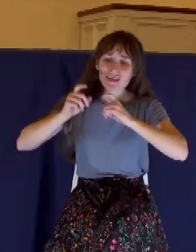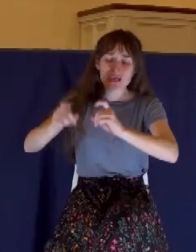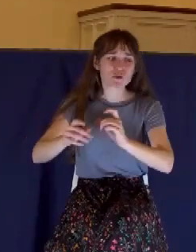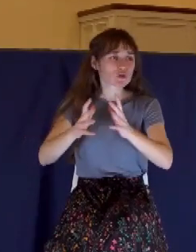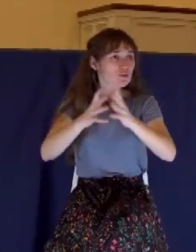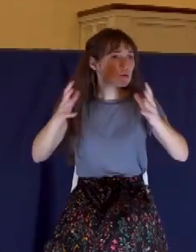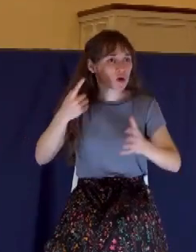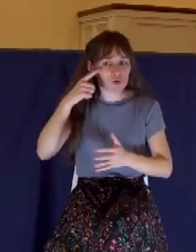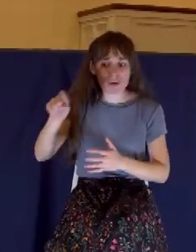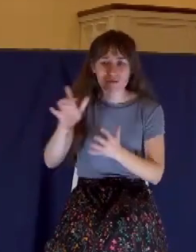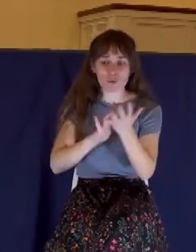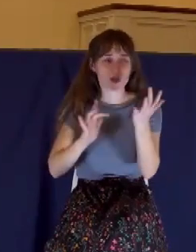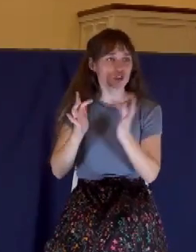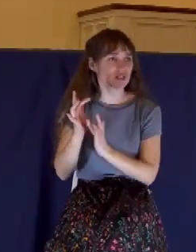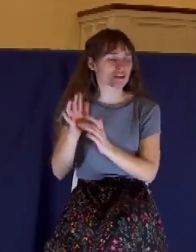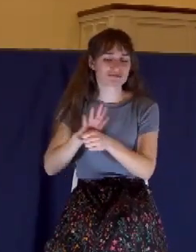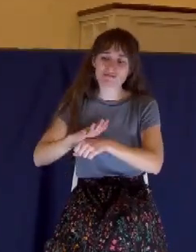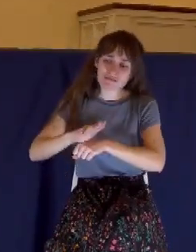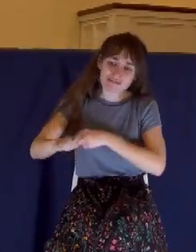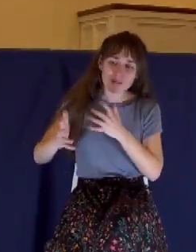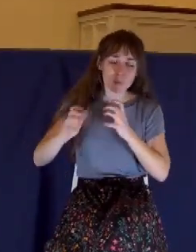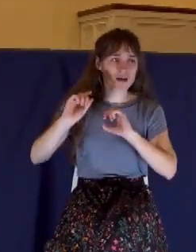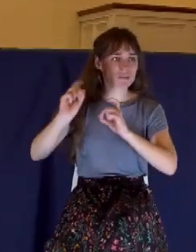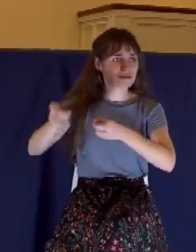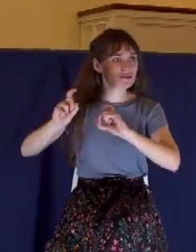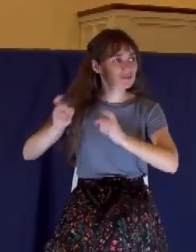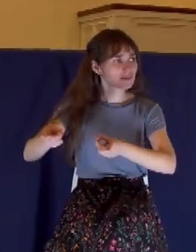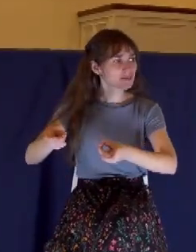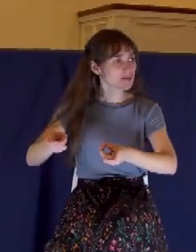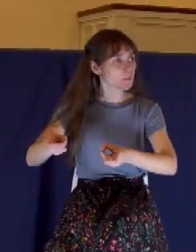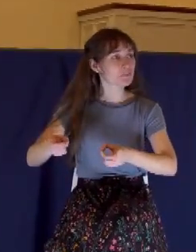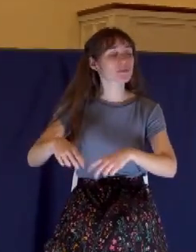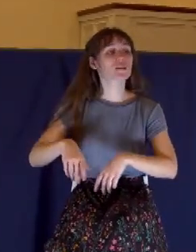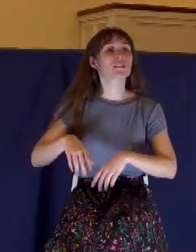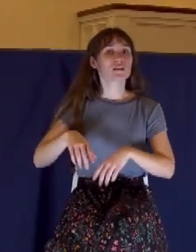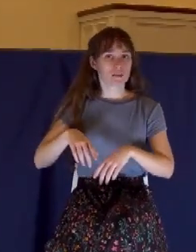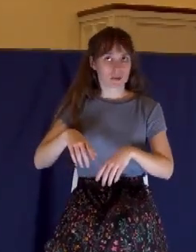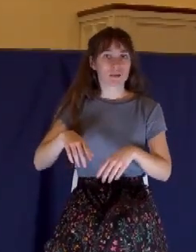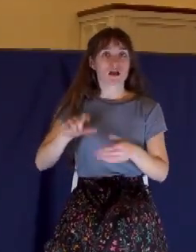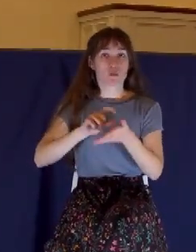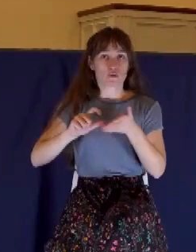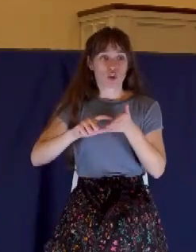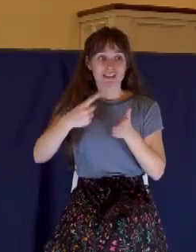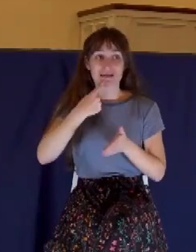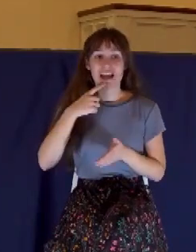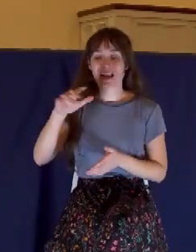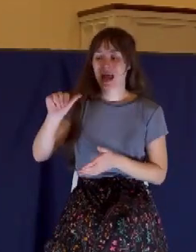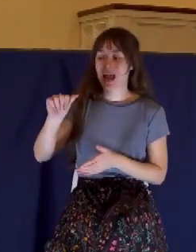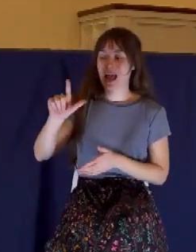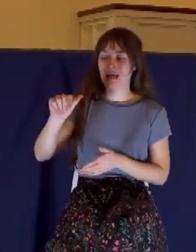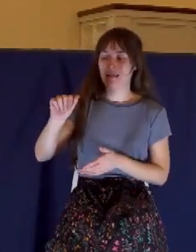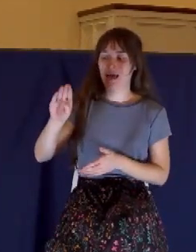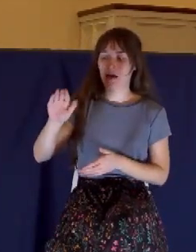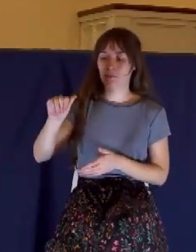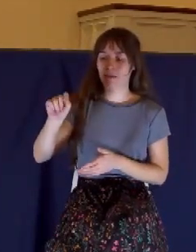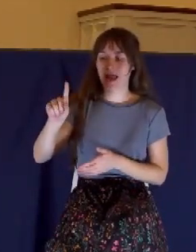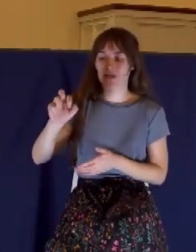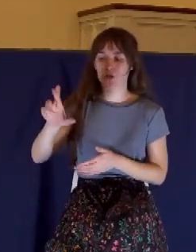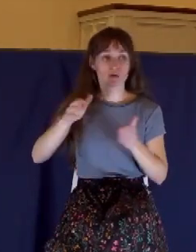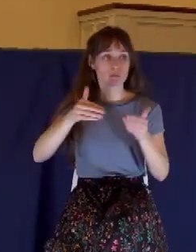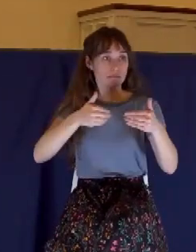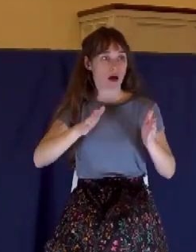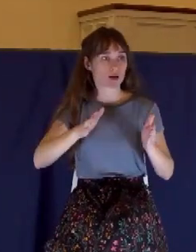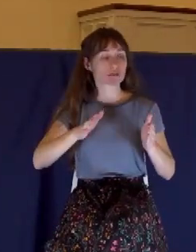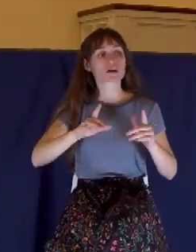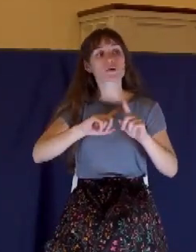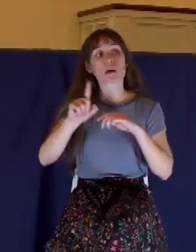boy, did she ever. This word says it was an alabaster box. Really, it was a bottle that had a long neck,